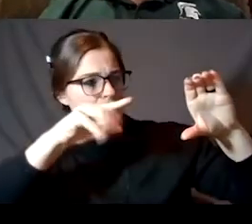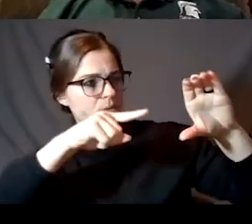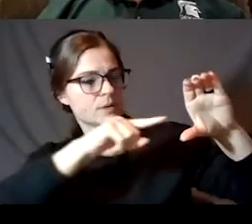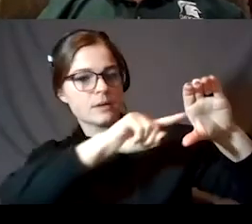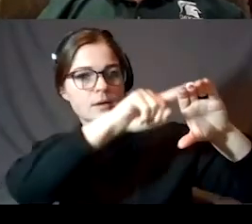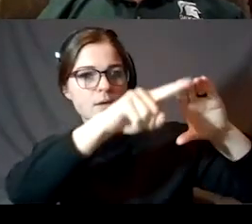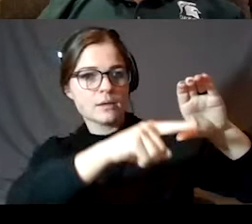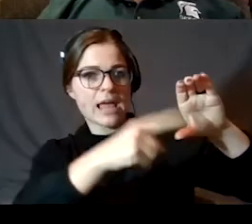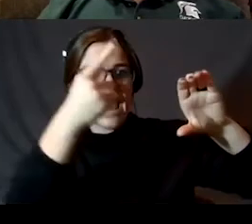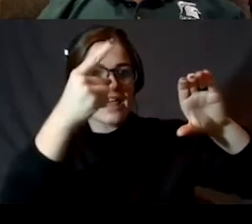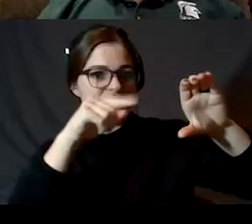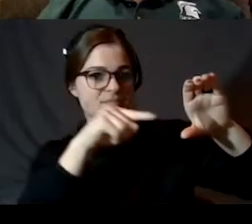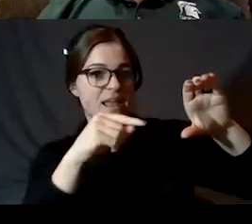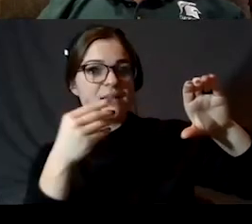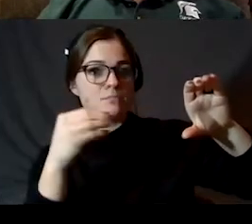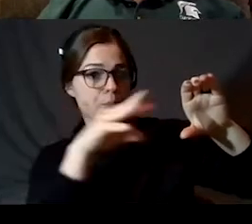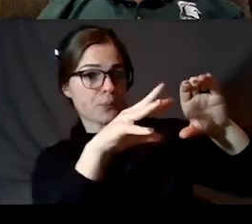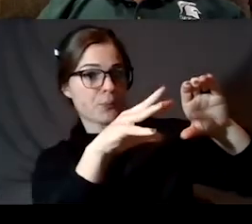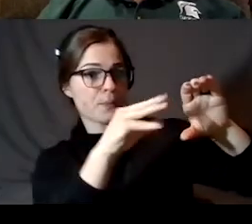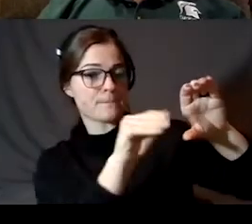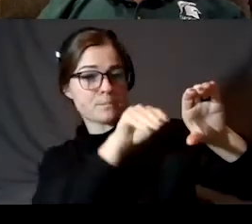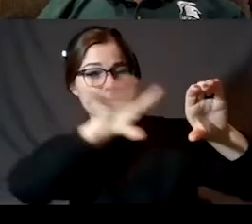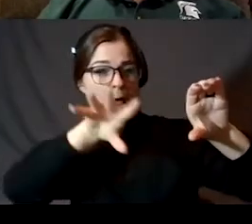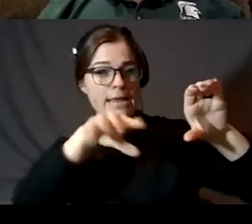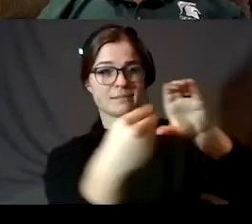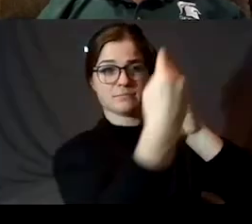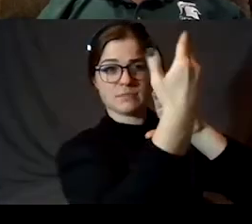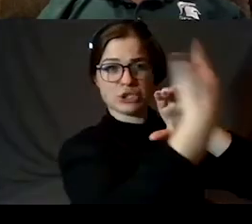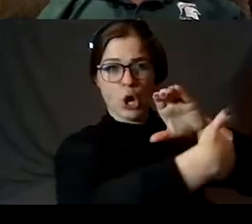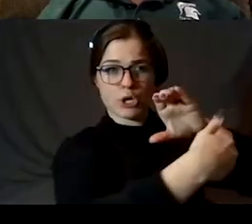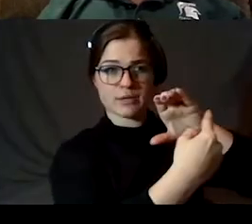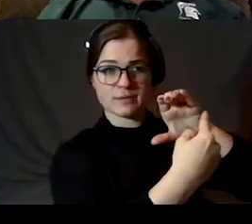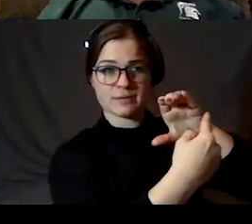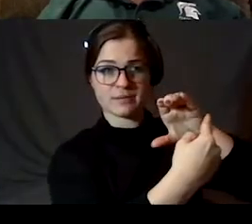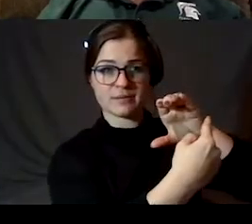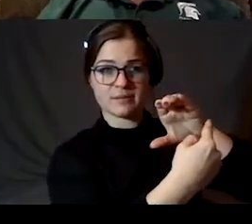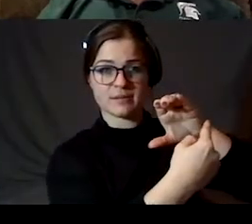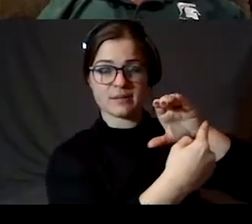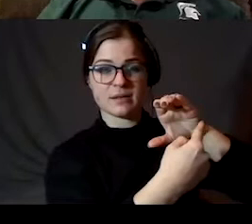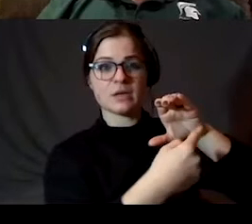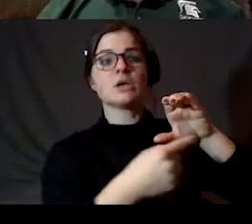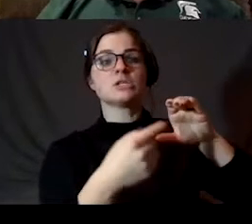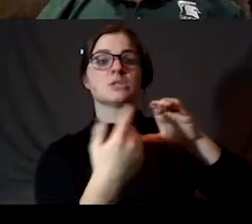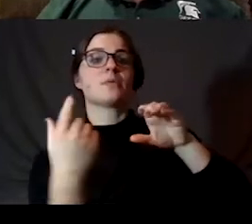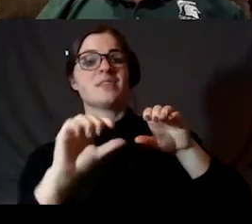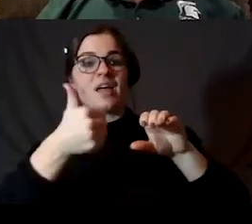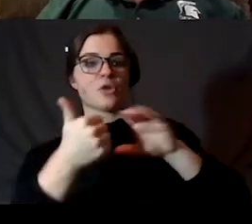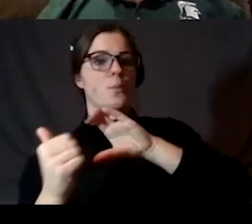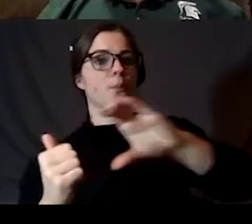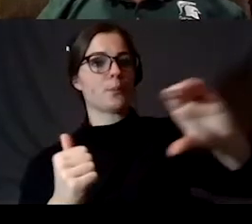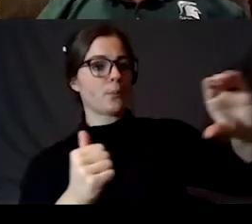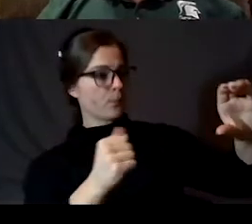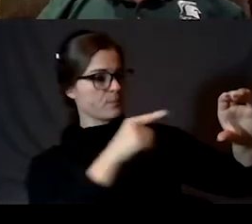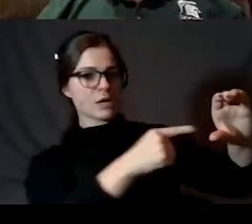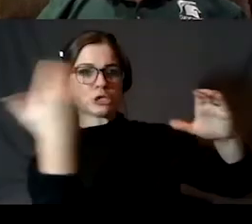sense. So here the unlit side is facing towards us and the lit side is facing away. So we see nothing.